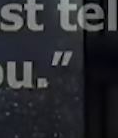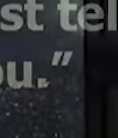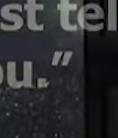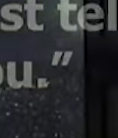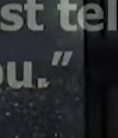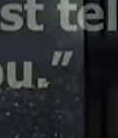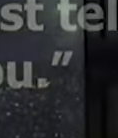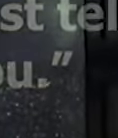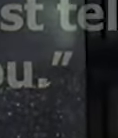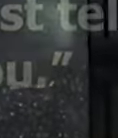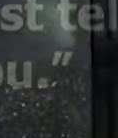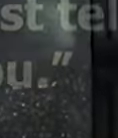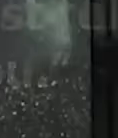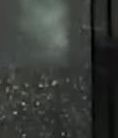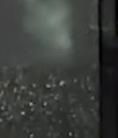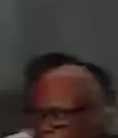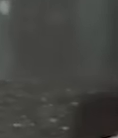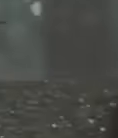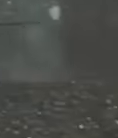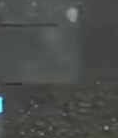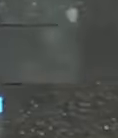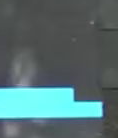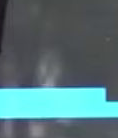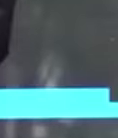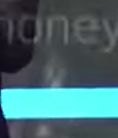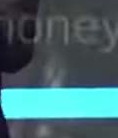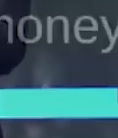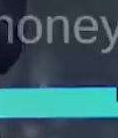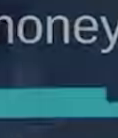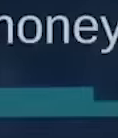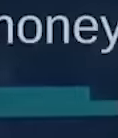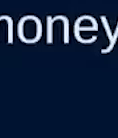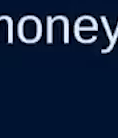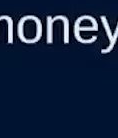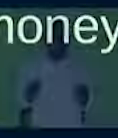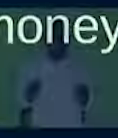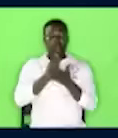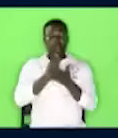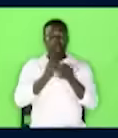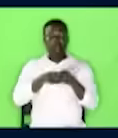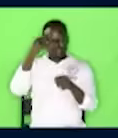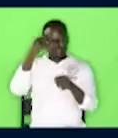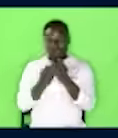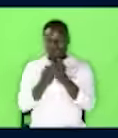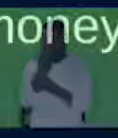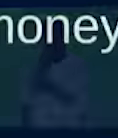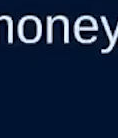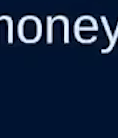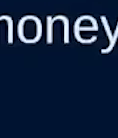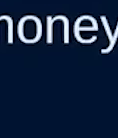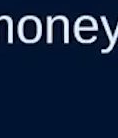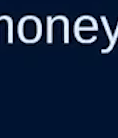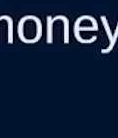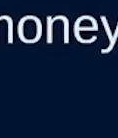Money cannot settle this matter. Sometimes when you are growing up, you think that money is everything. No.